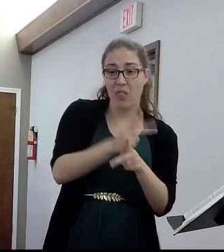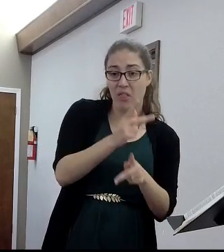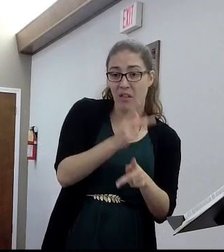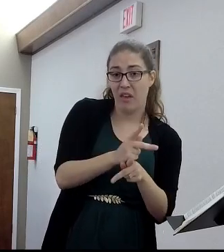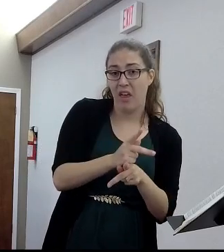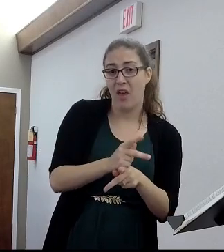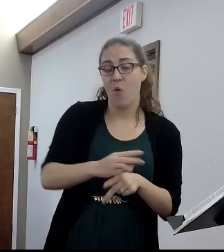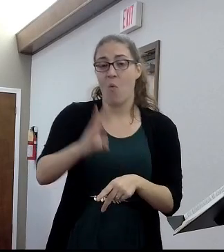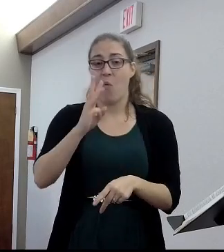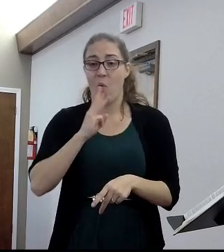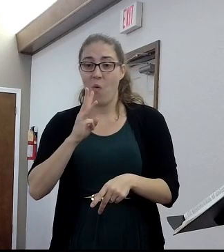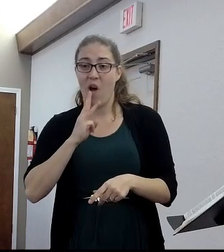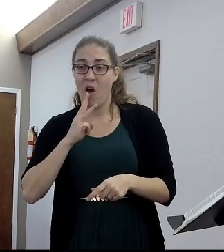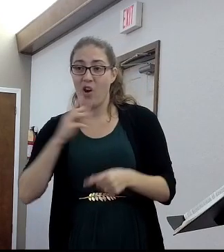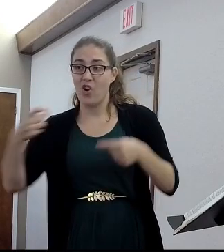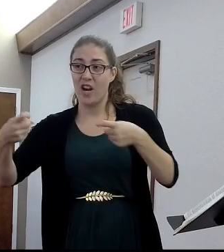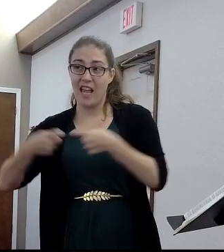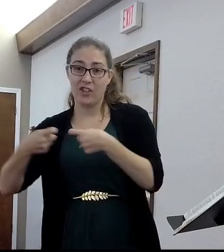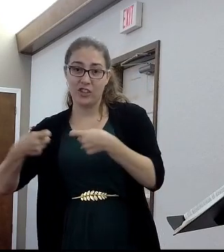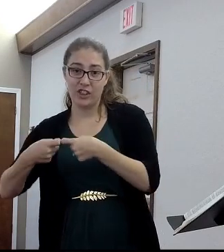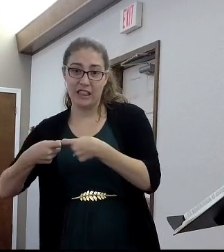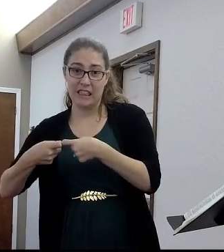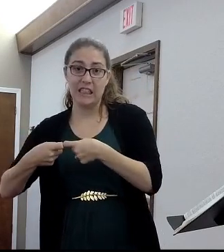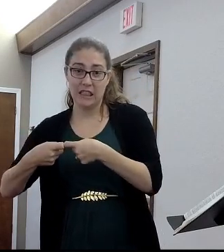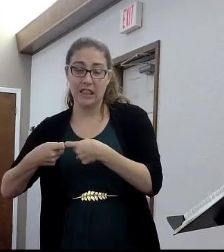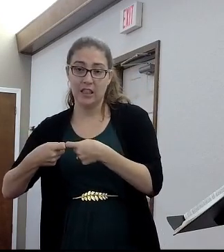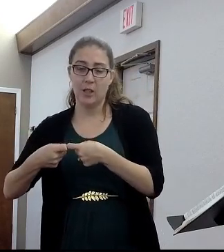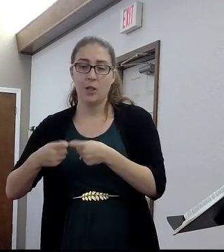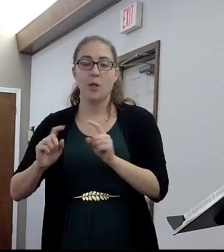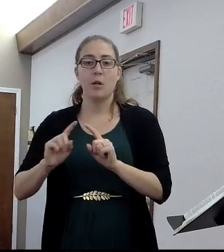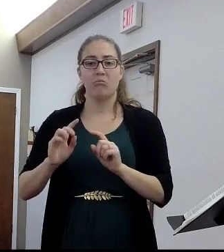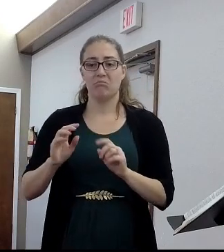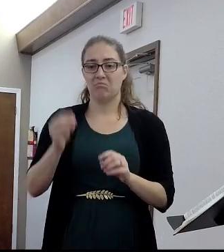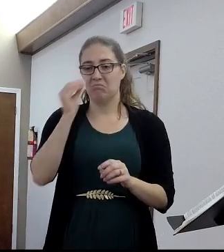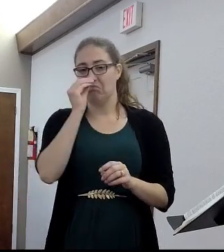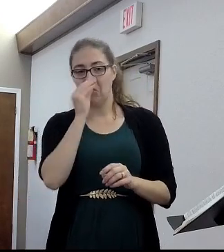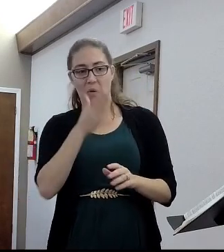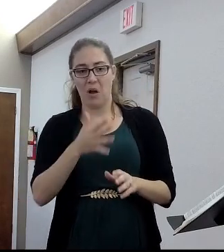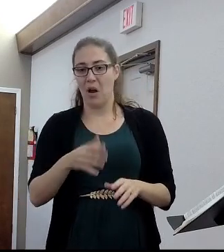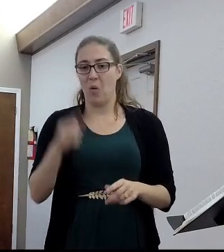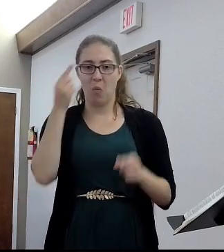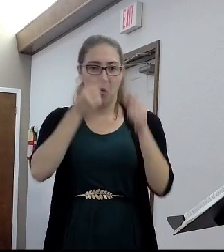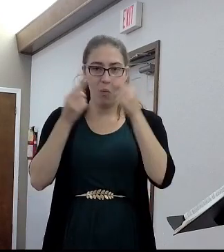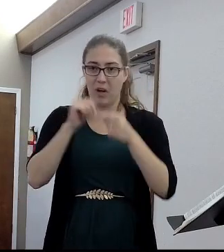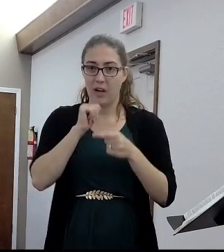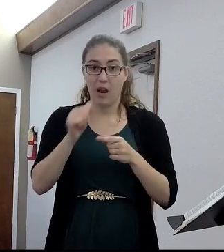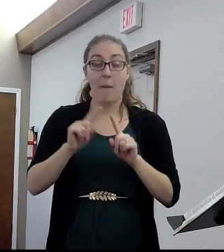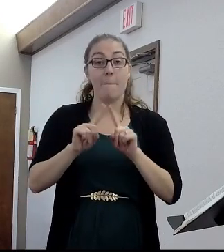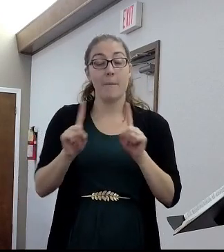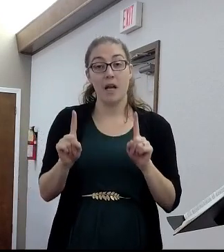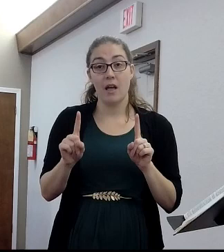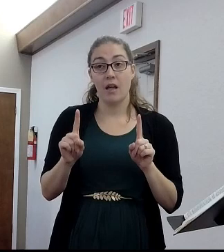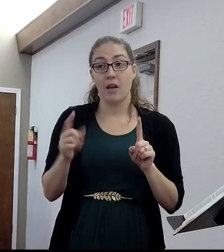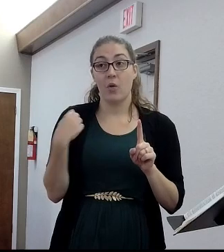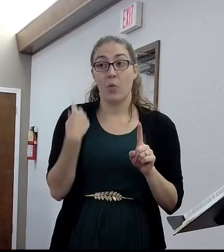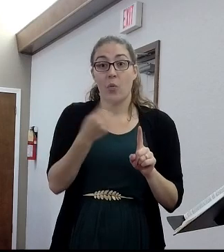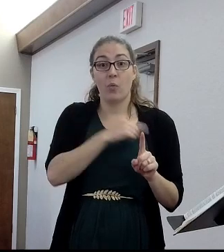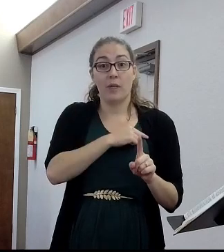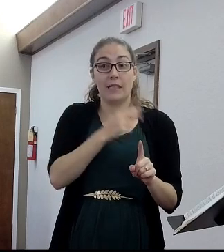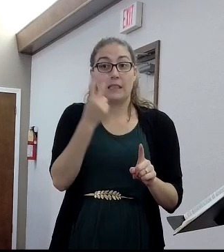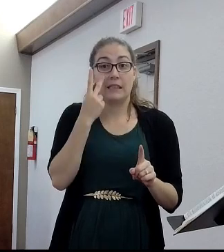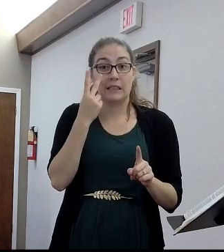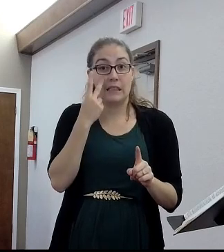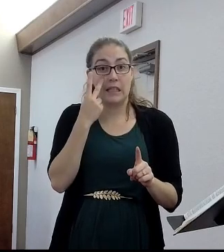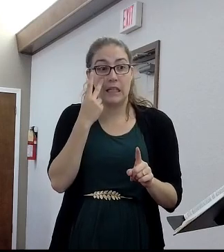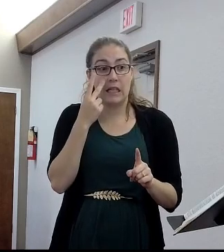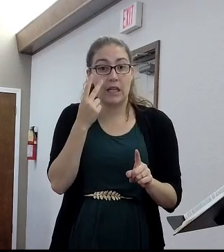me? But we've saw how that our society, and I'm not even talking about our government, just our society, is a lot more fragile